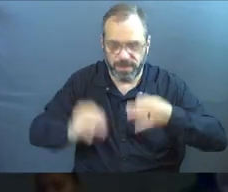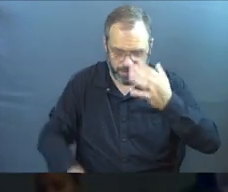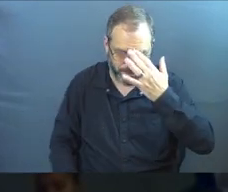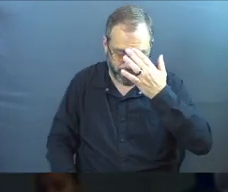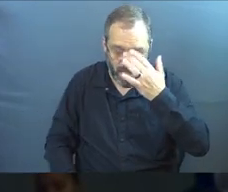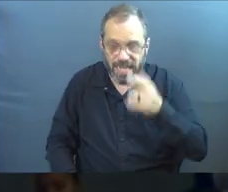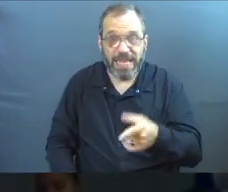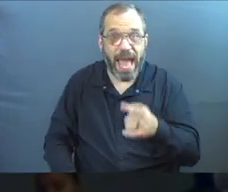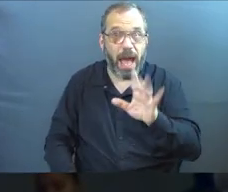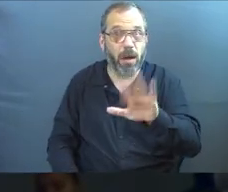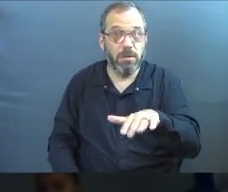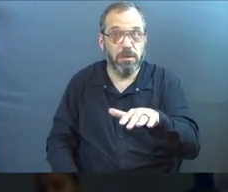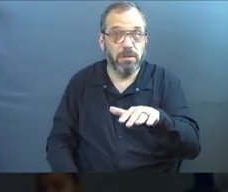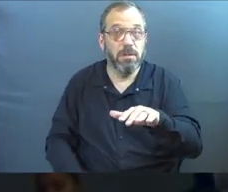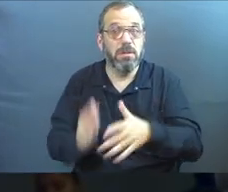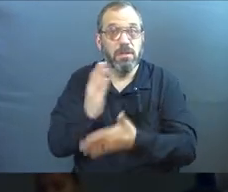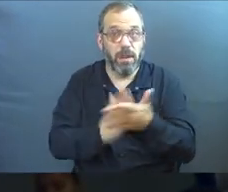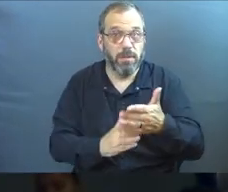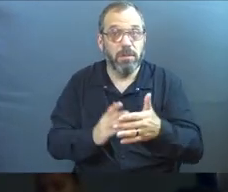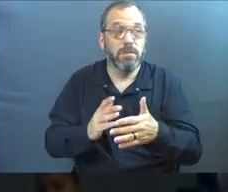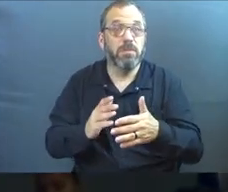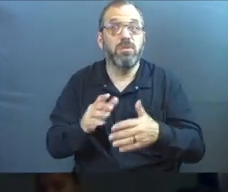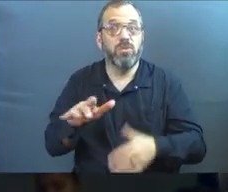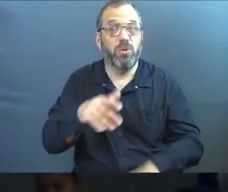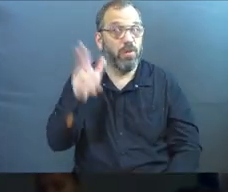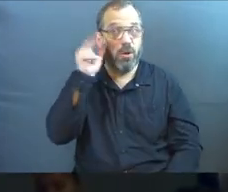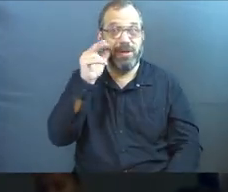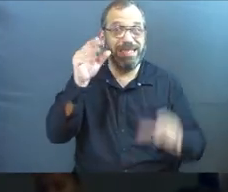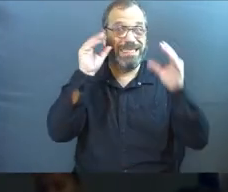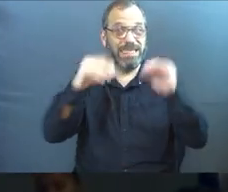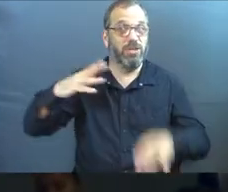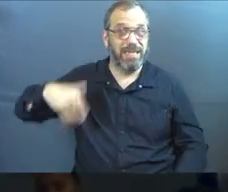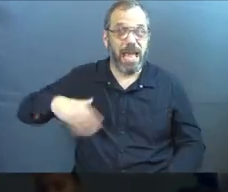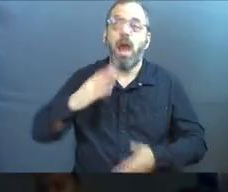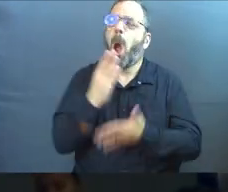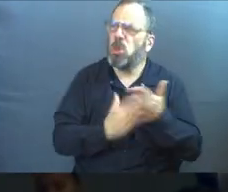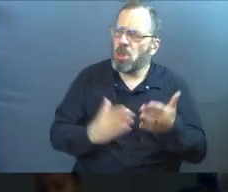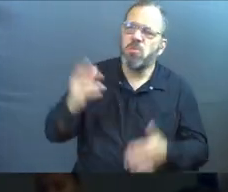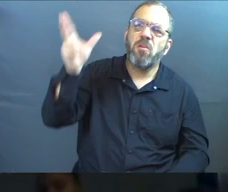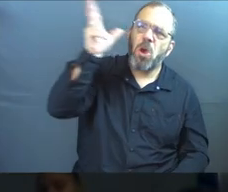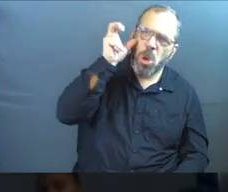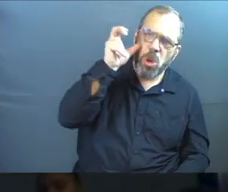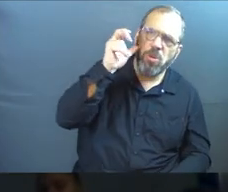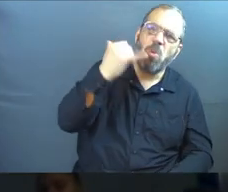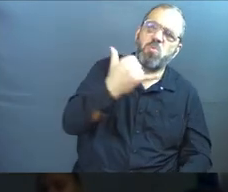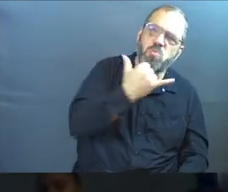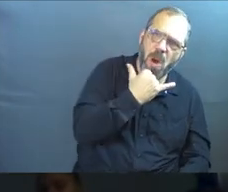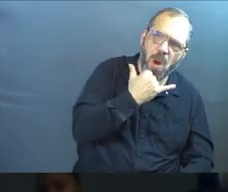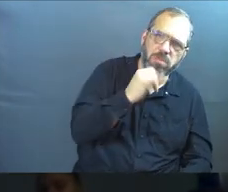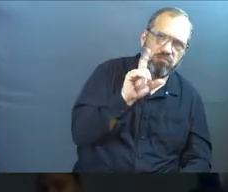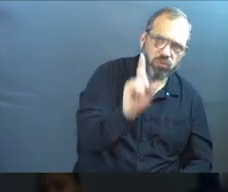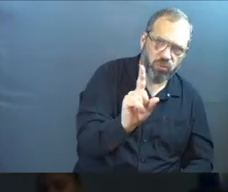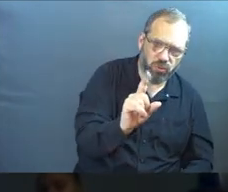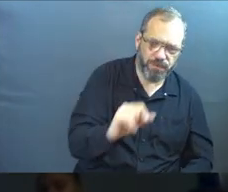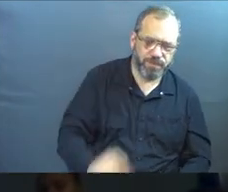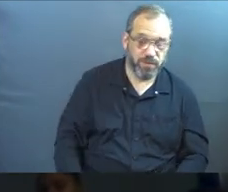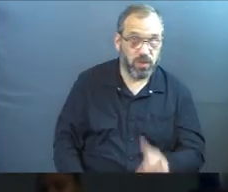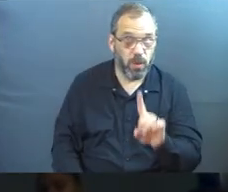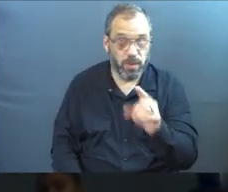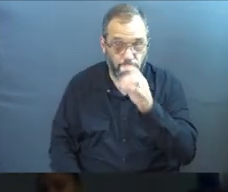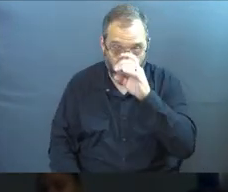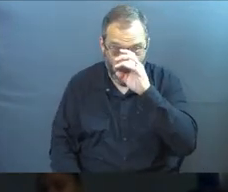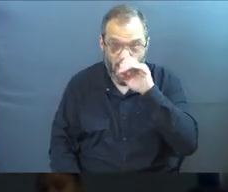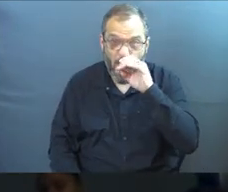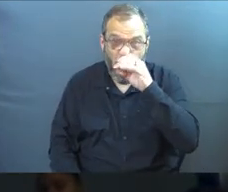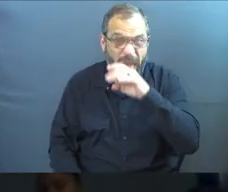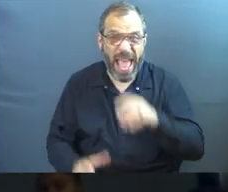And I'm going to reach out to you today because some of you have not heard this teaching before. Some of you have heard this teaching wrong before. And